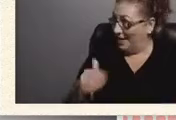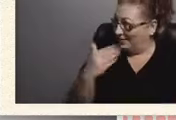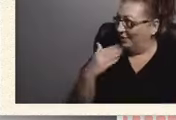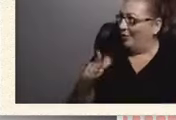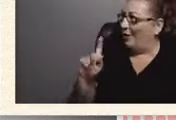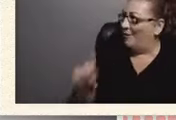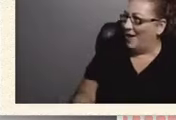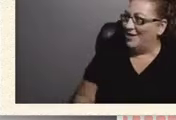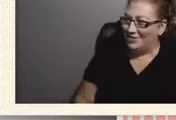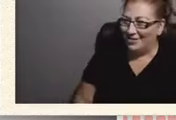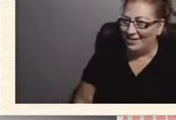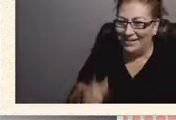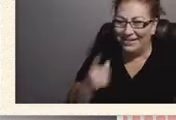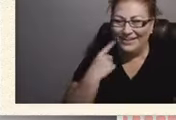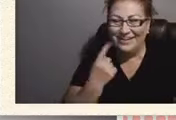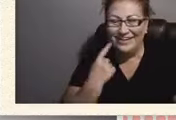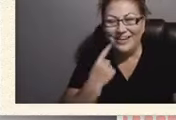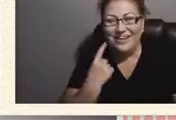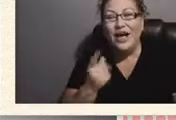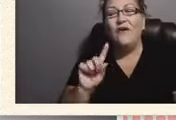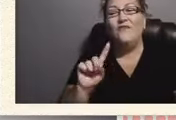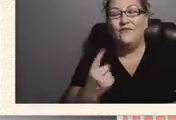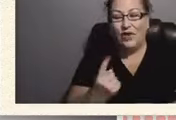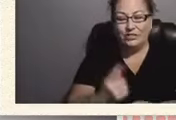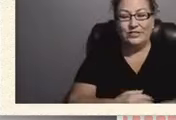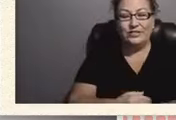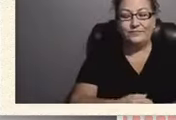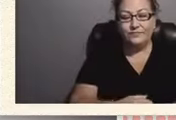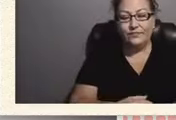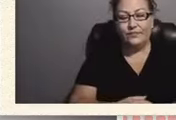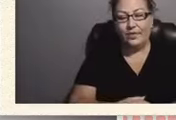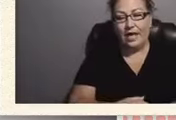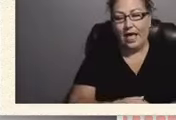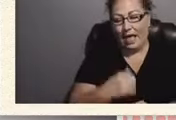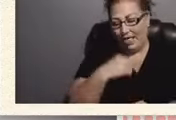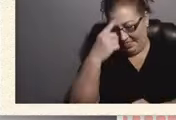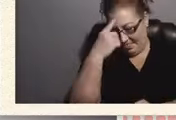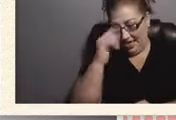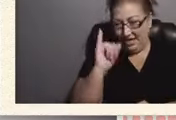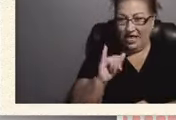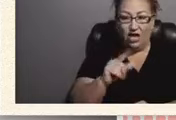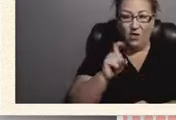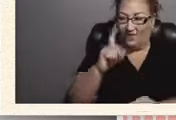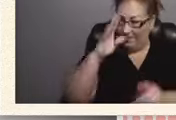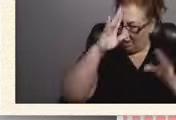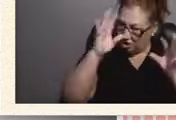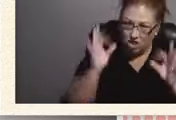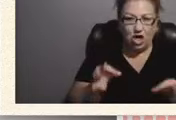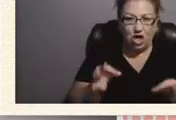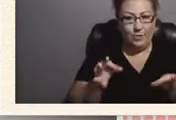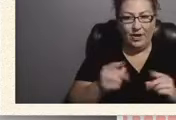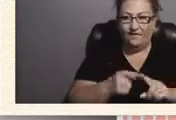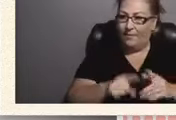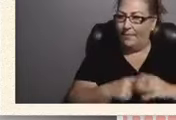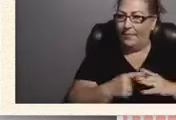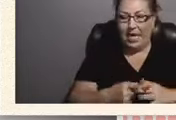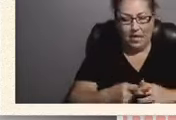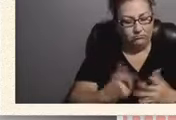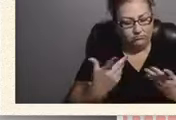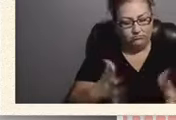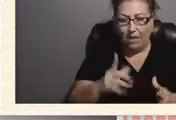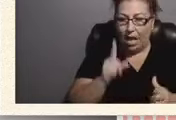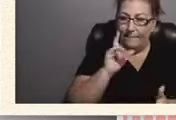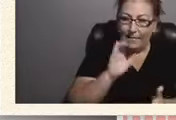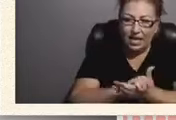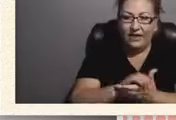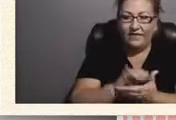And first of all, I think determination from the get-go, like believing that I